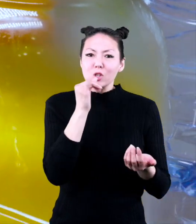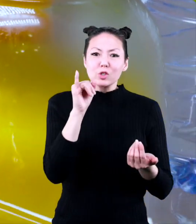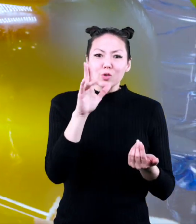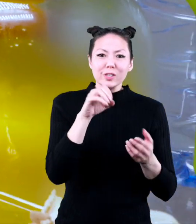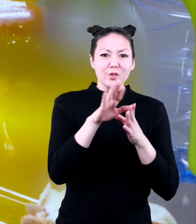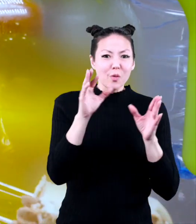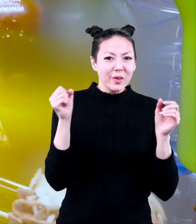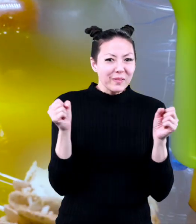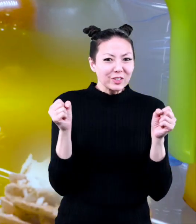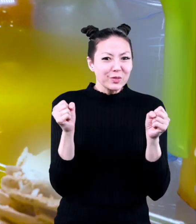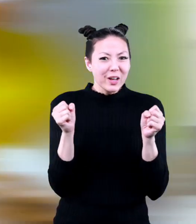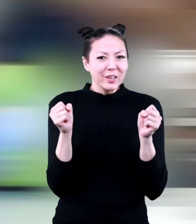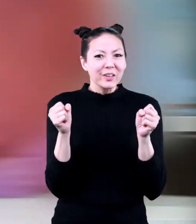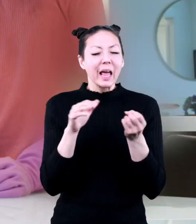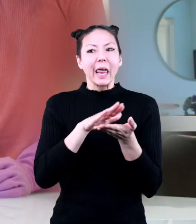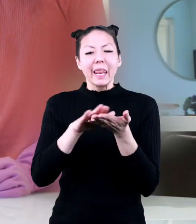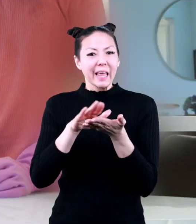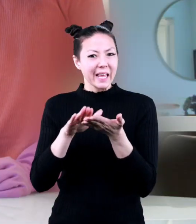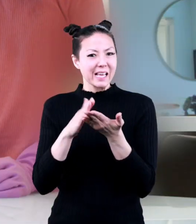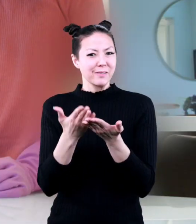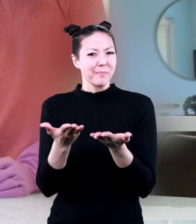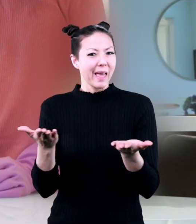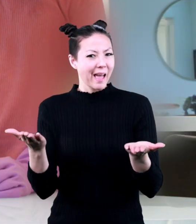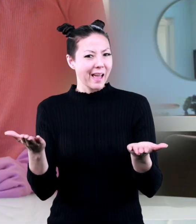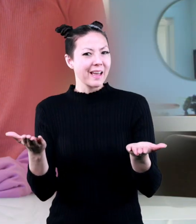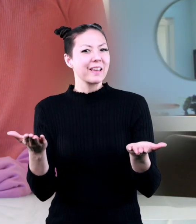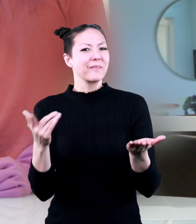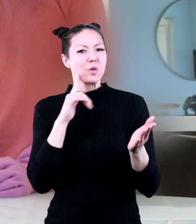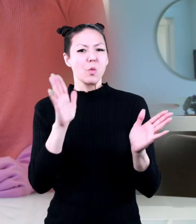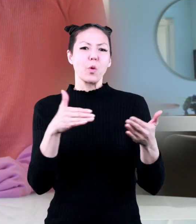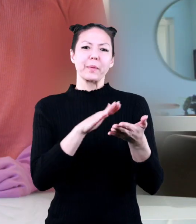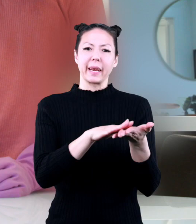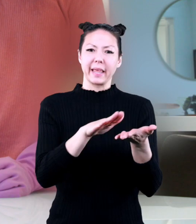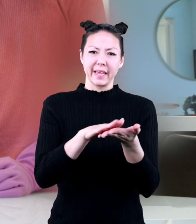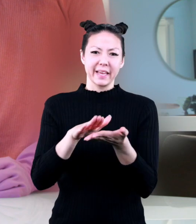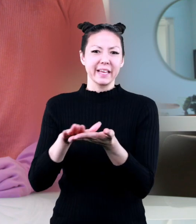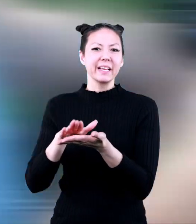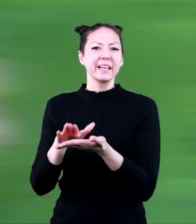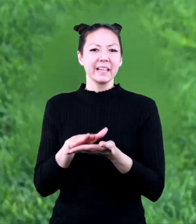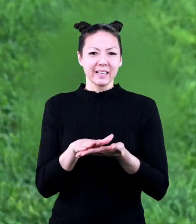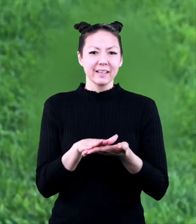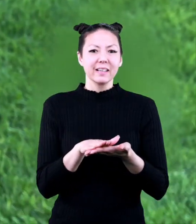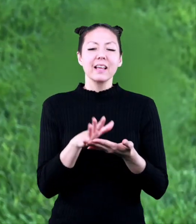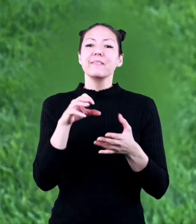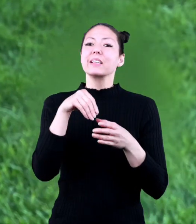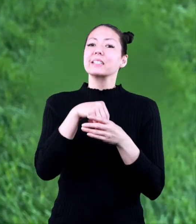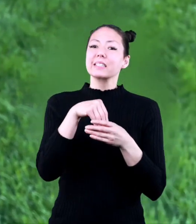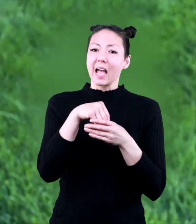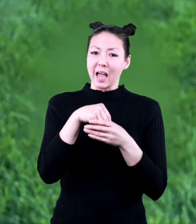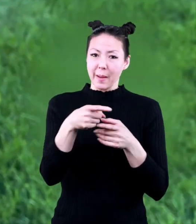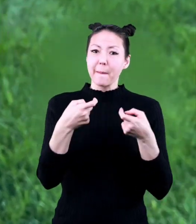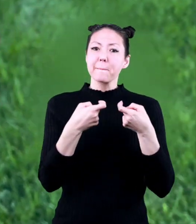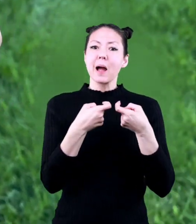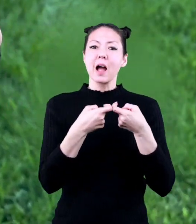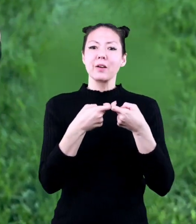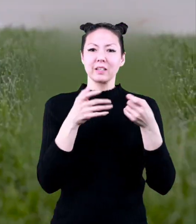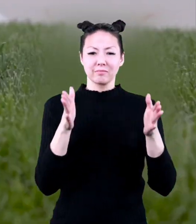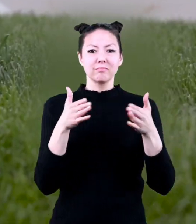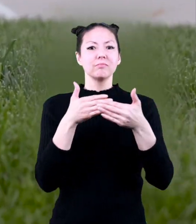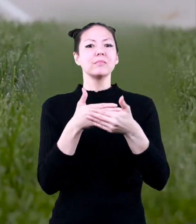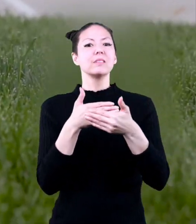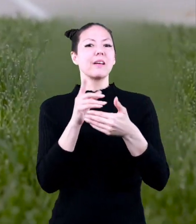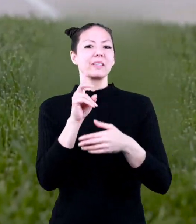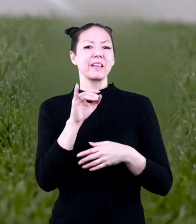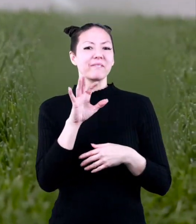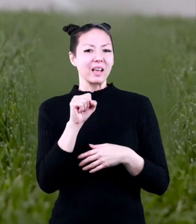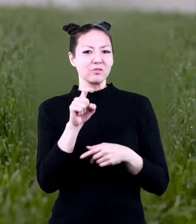juice in your refrigerator in the cleaning supplies you use to clean your room and even inside the batteries